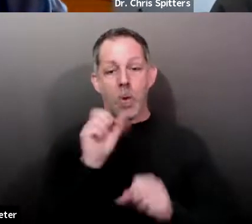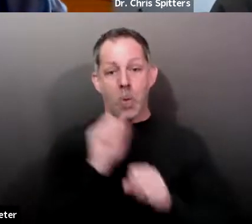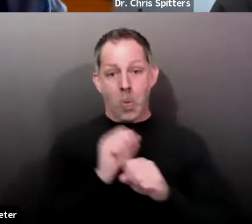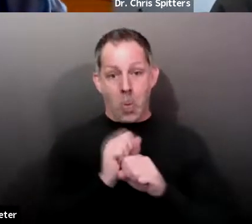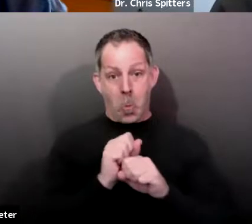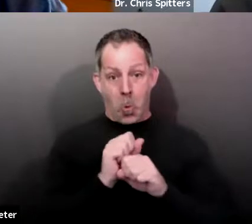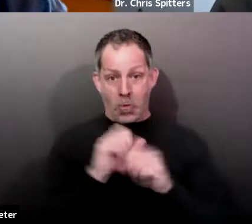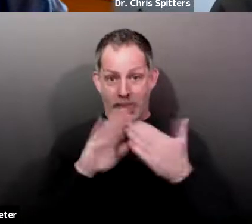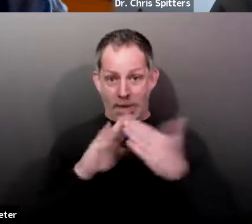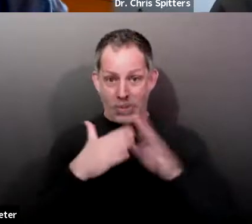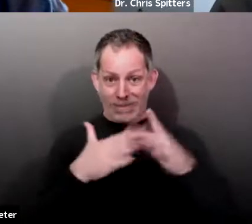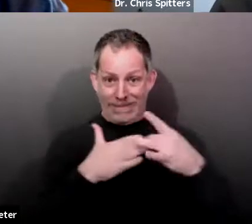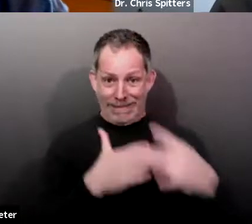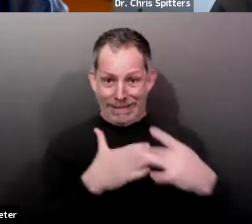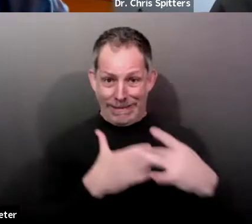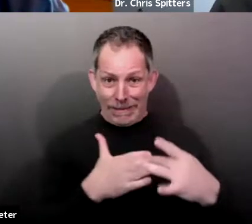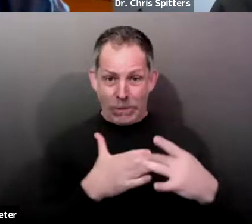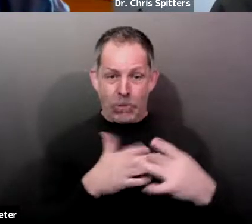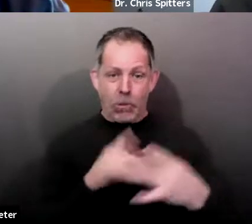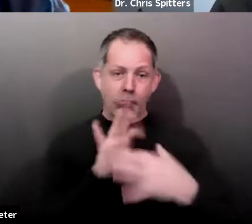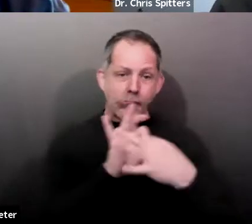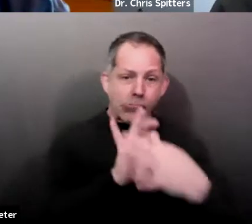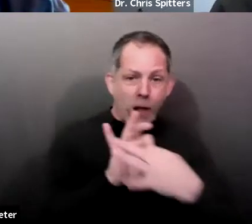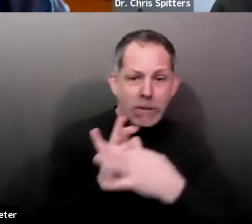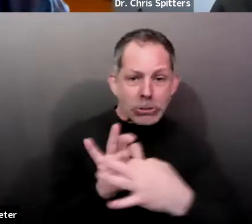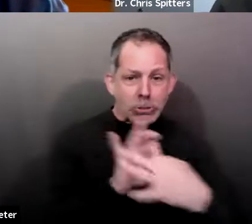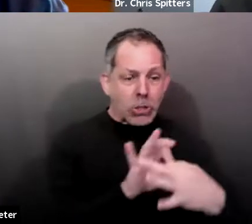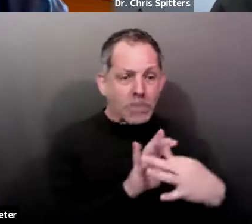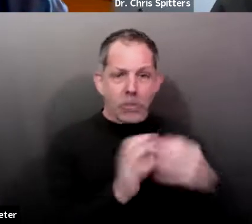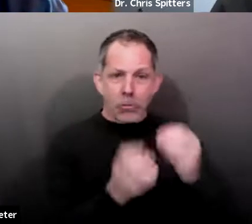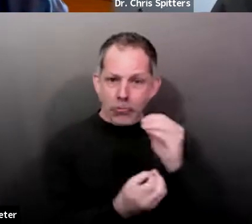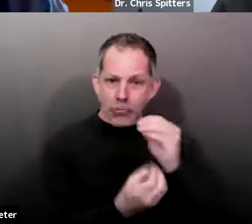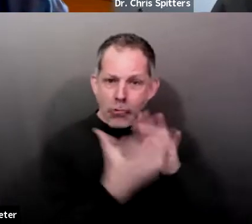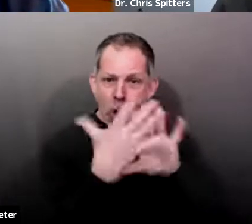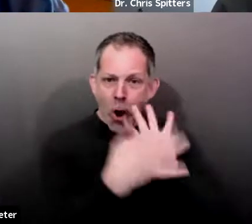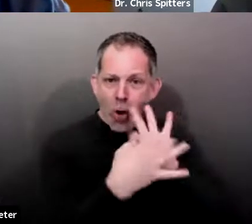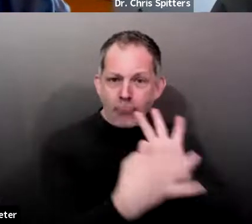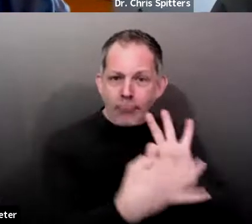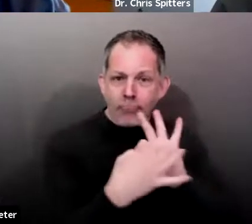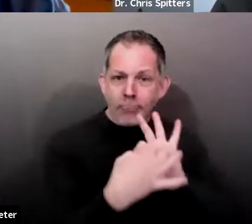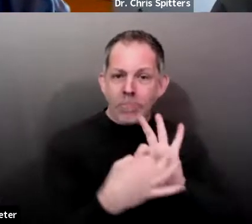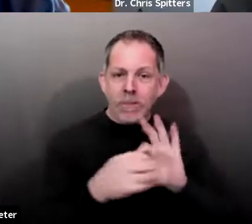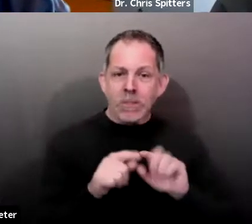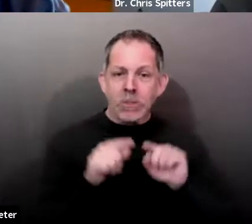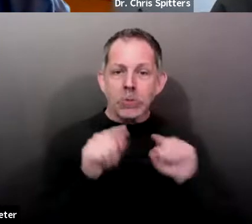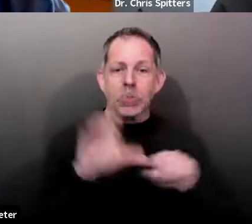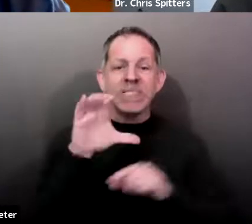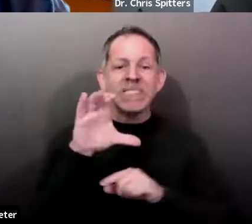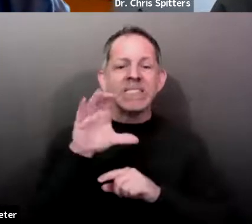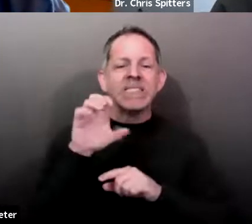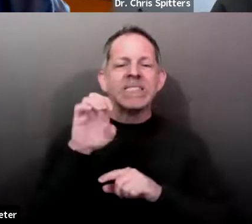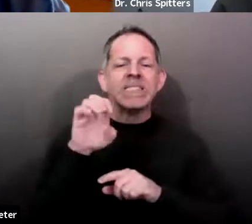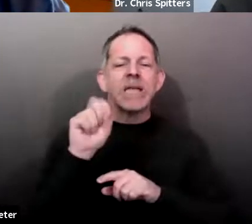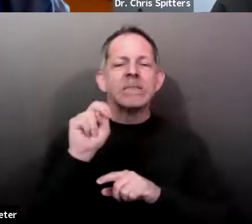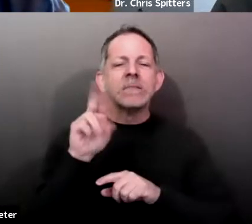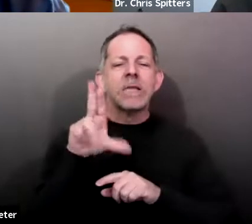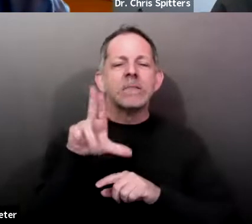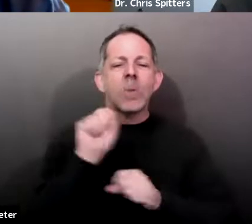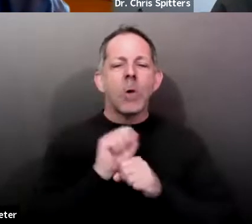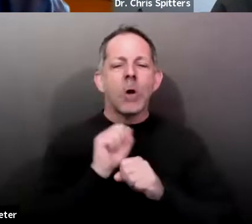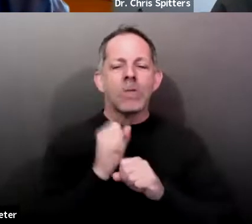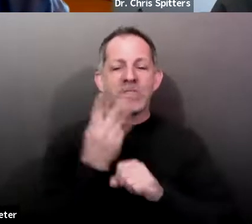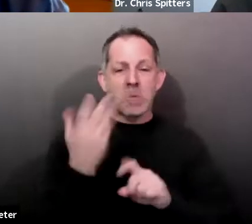we really, uh, grew during the census work a year or two ago. So really relying on people that